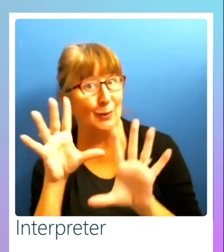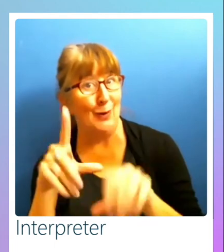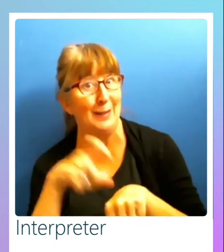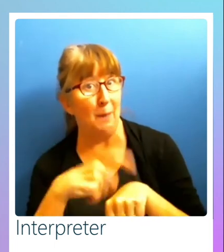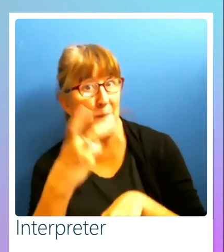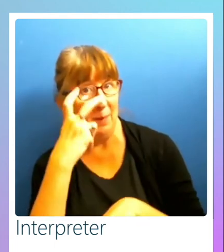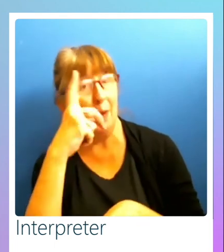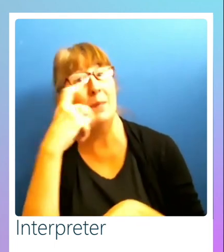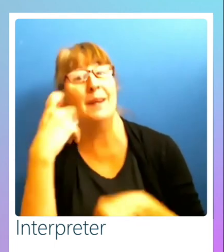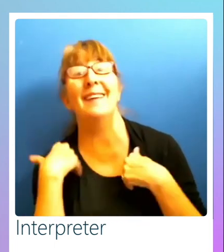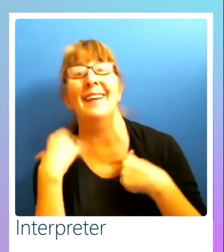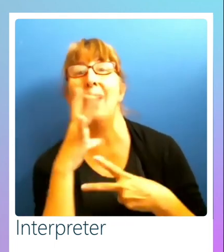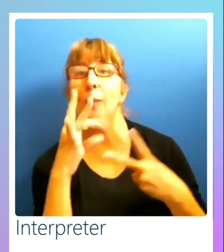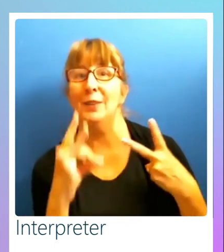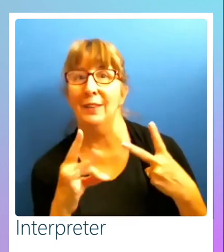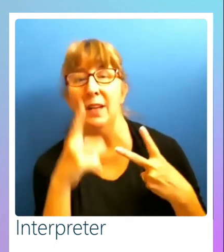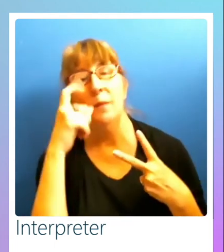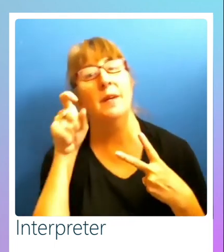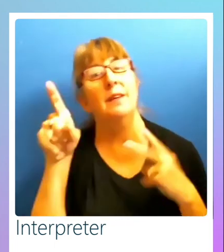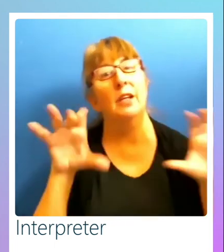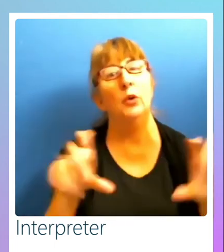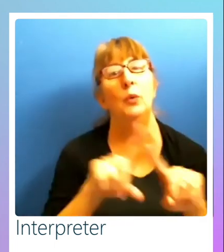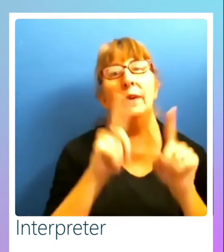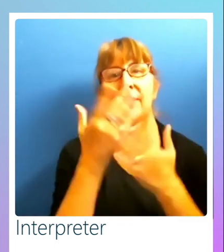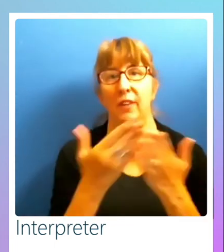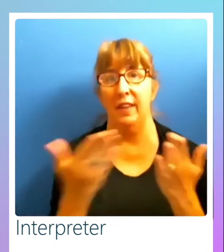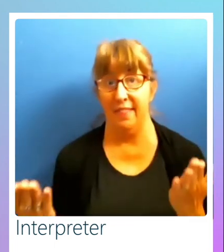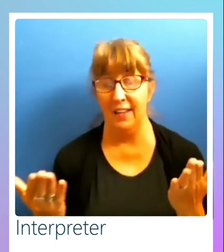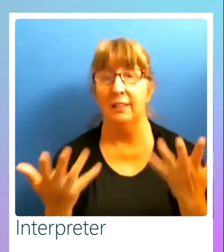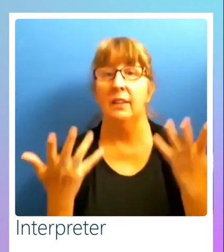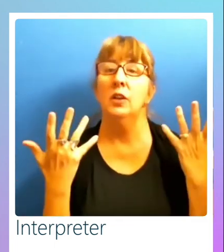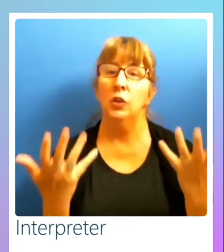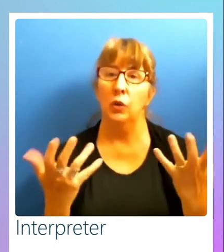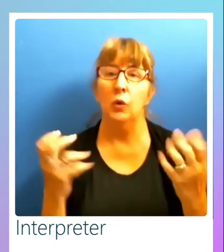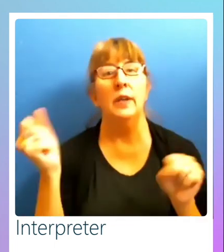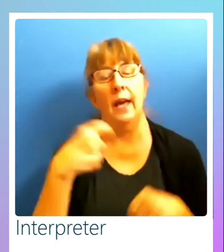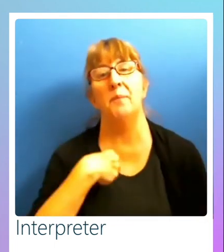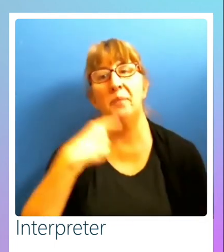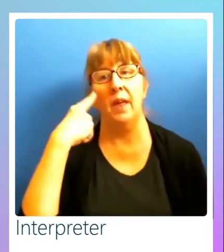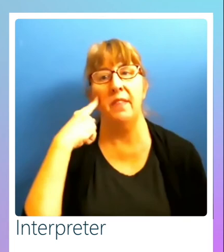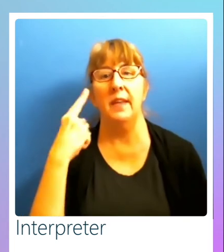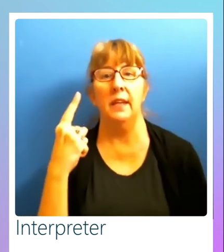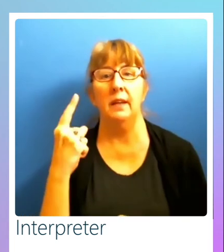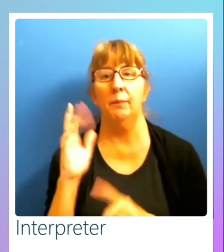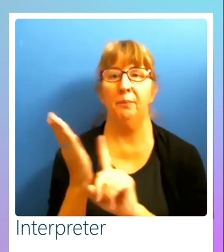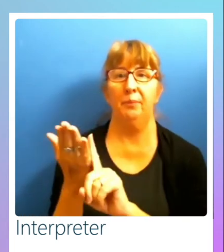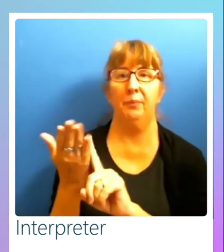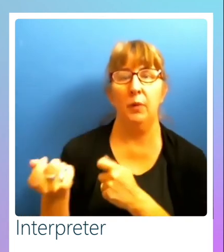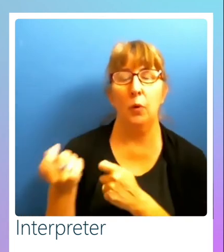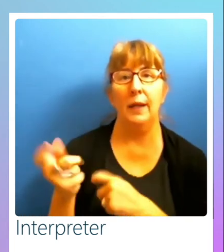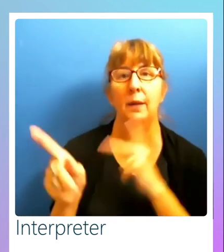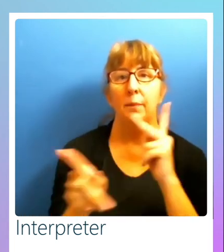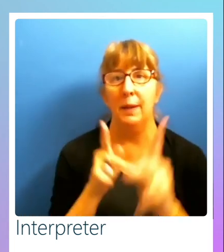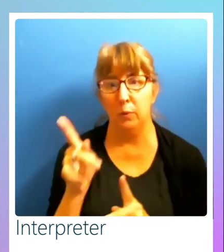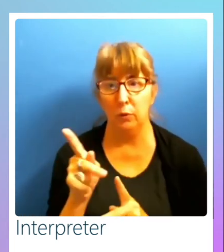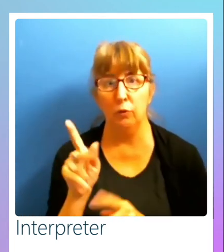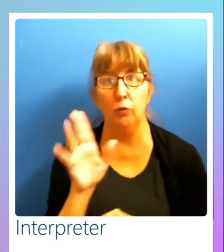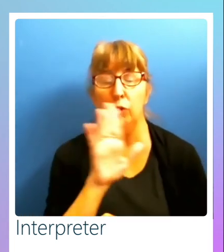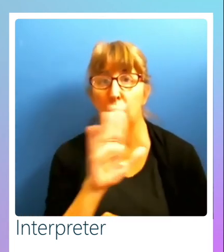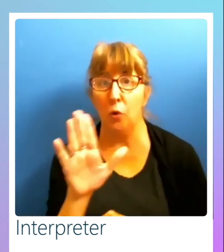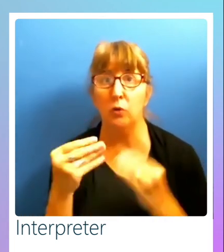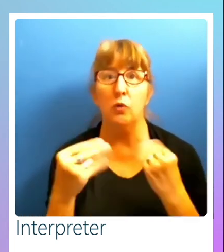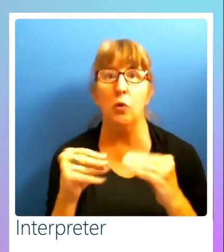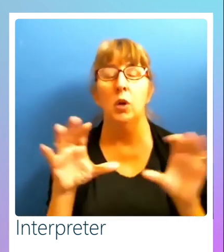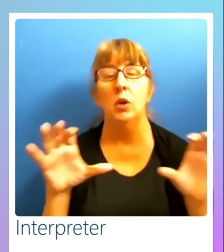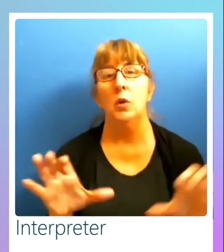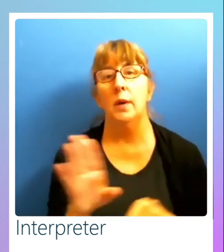I have options. Because I can do different things. So, yeah, I think getting people, getting people to your store and